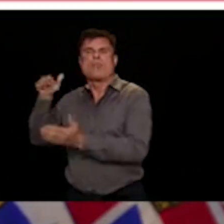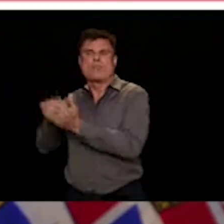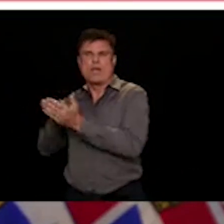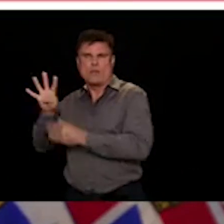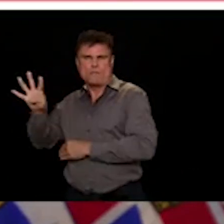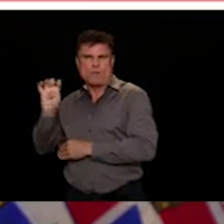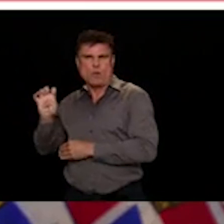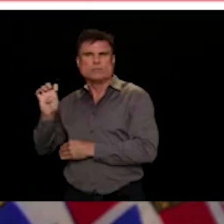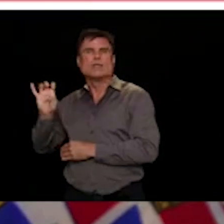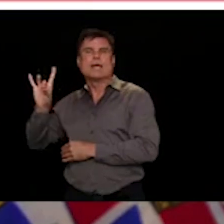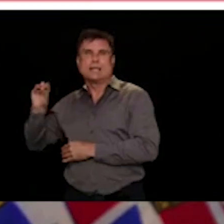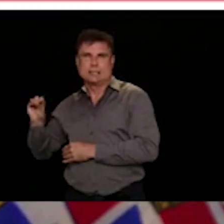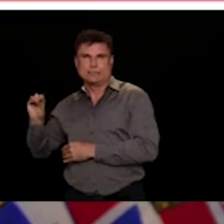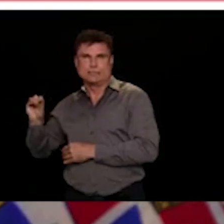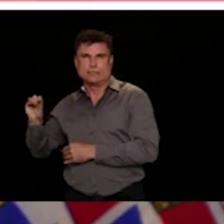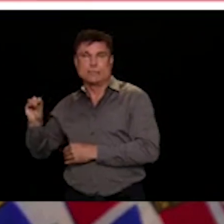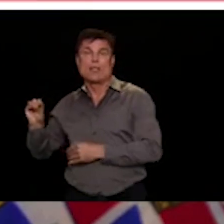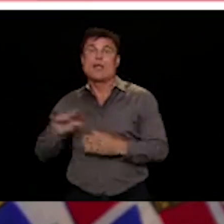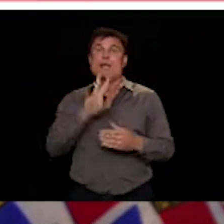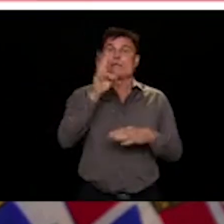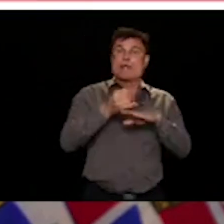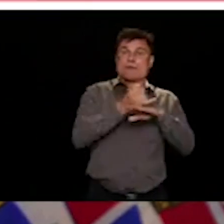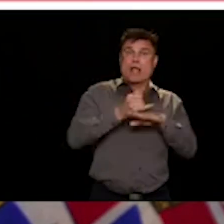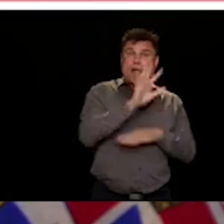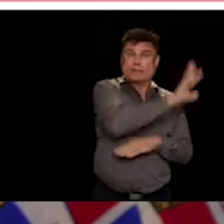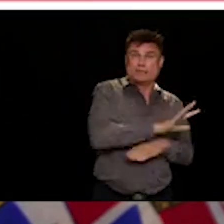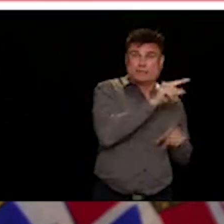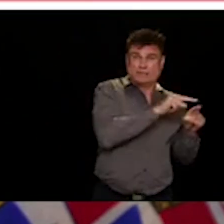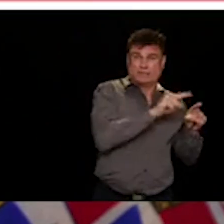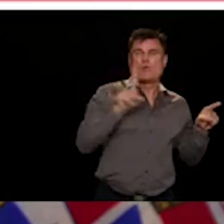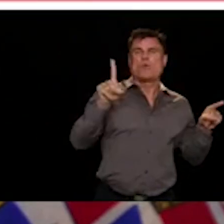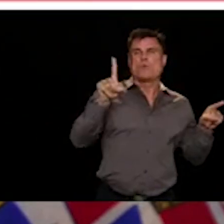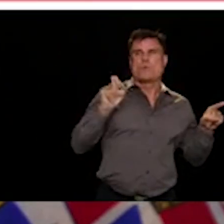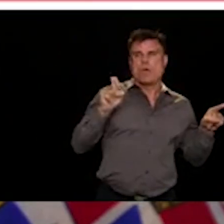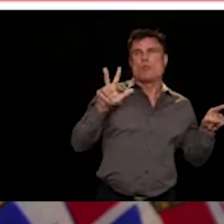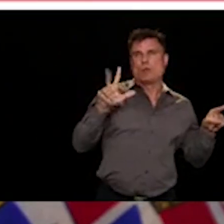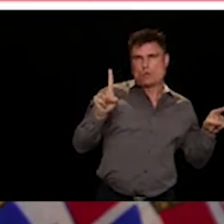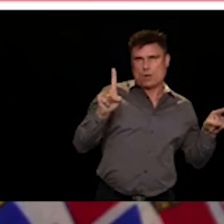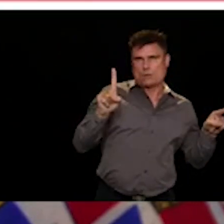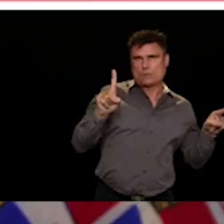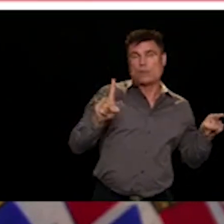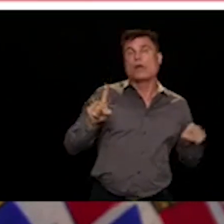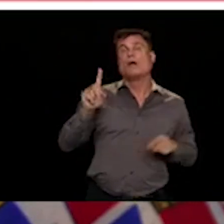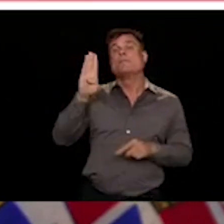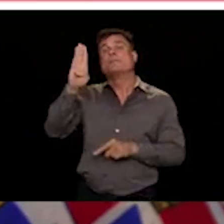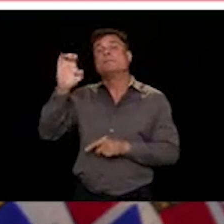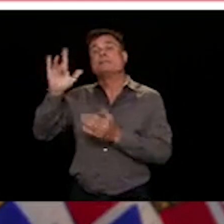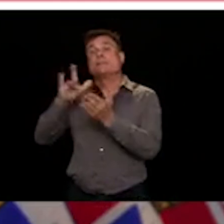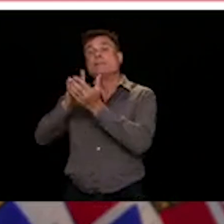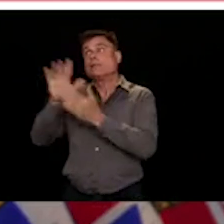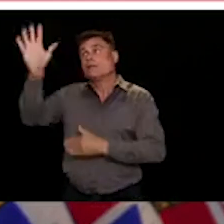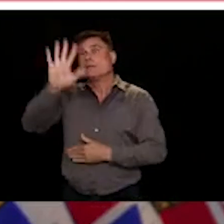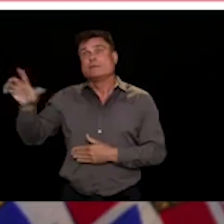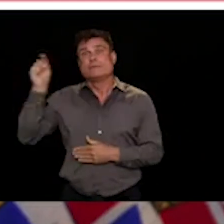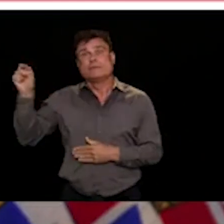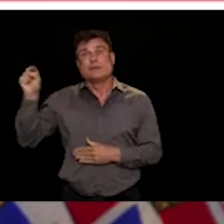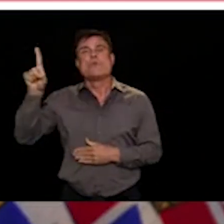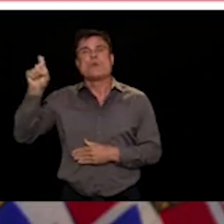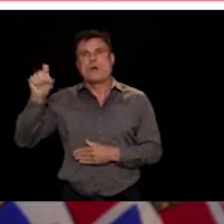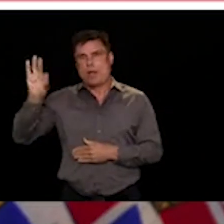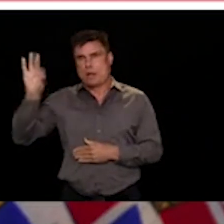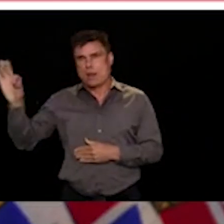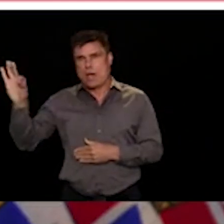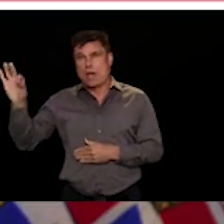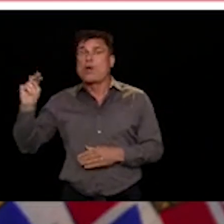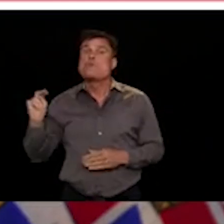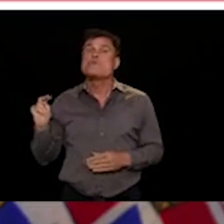Fraser Health Region, 131 people in Vancouver Island Health Region, 199 people in the Interior